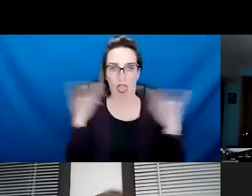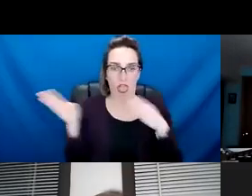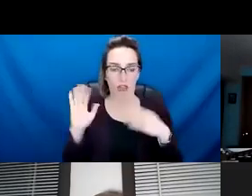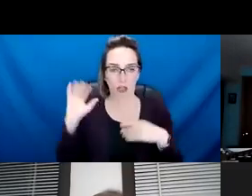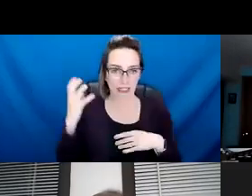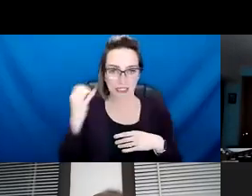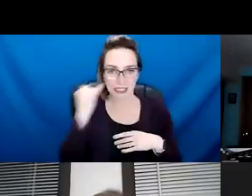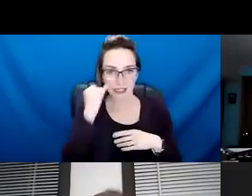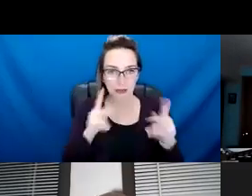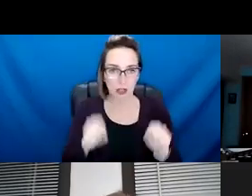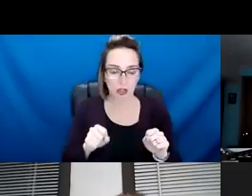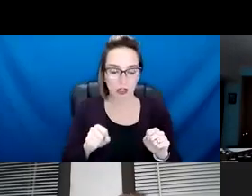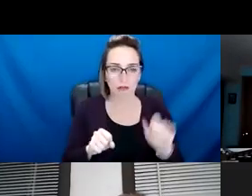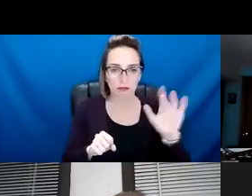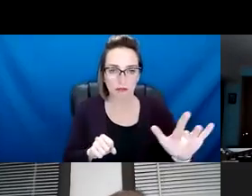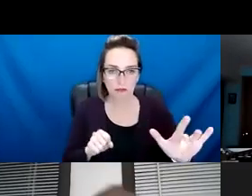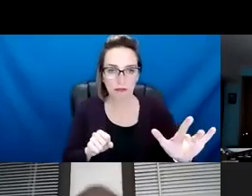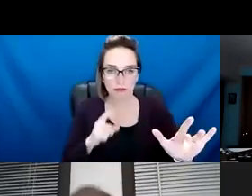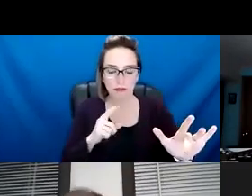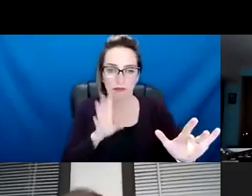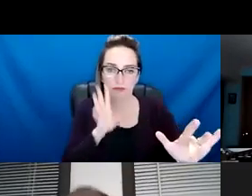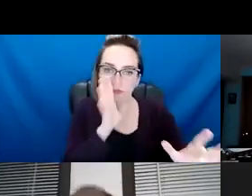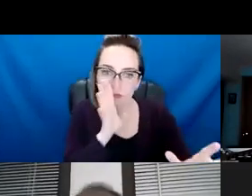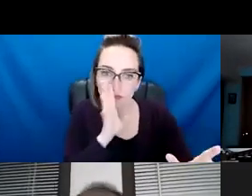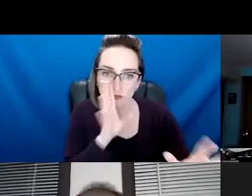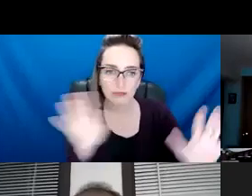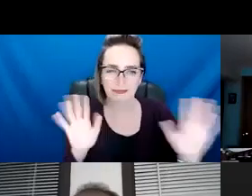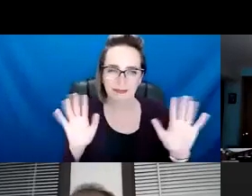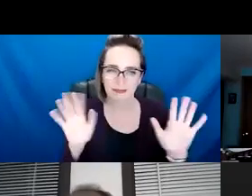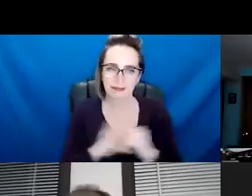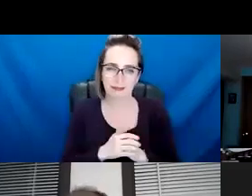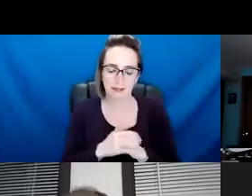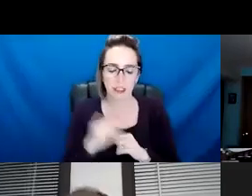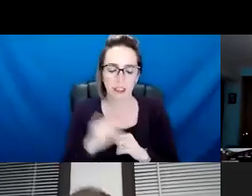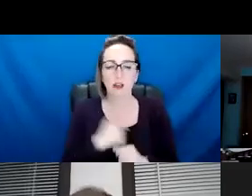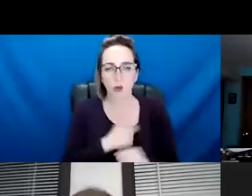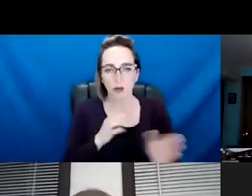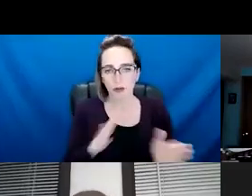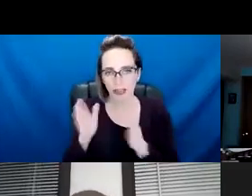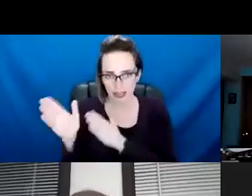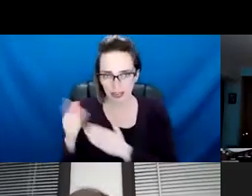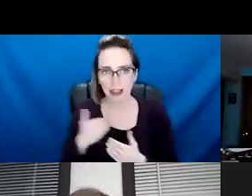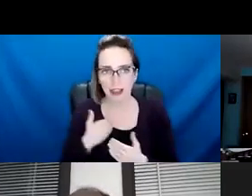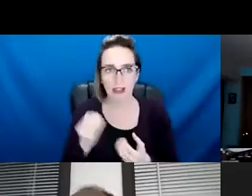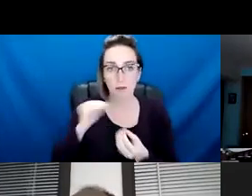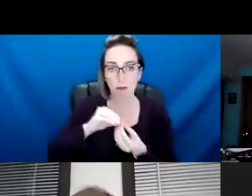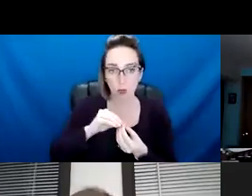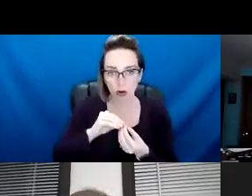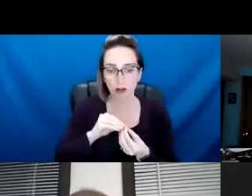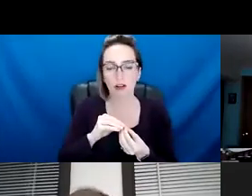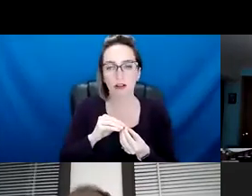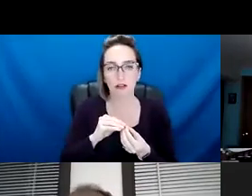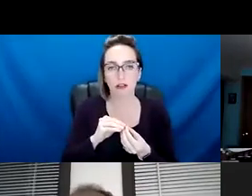unmute and ask questions, um, as they need to. Um, we are planning on having some, some more, more topical,